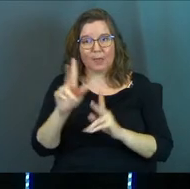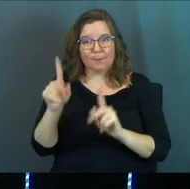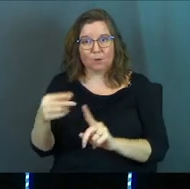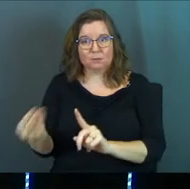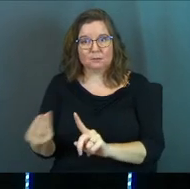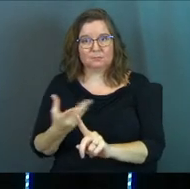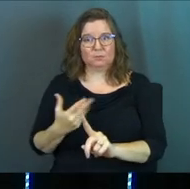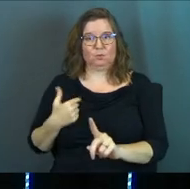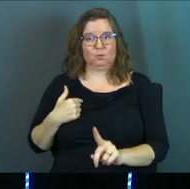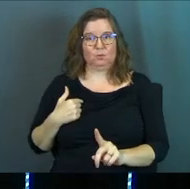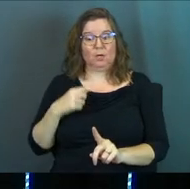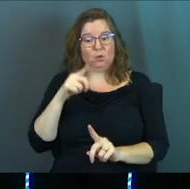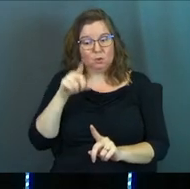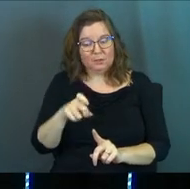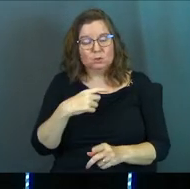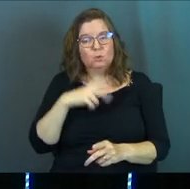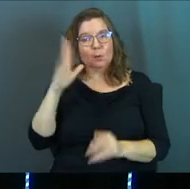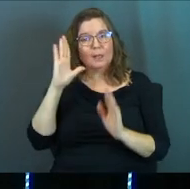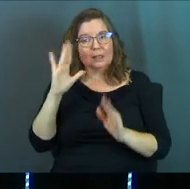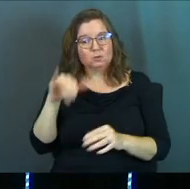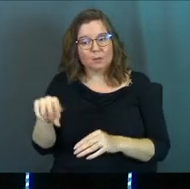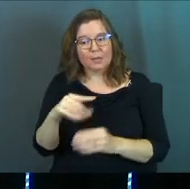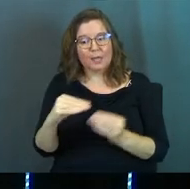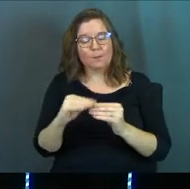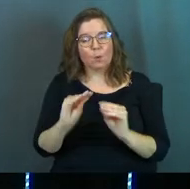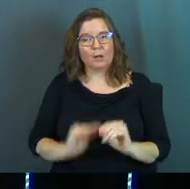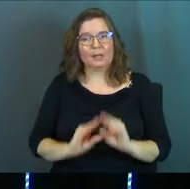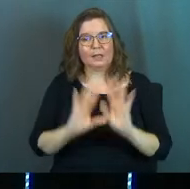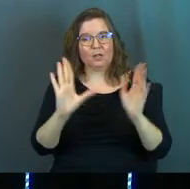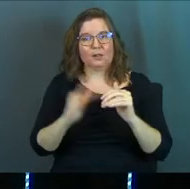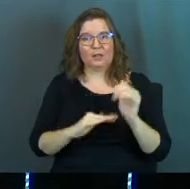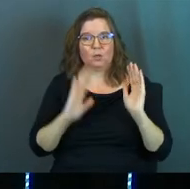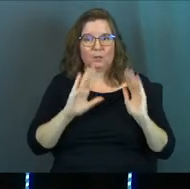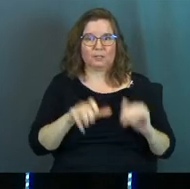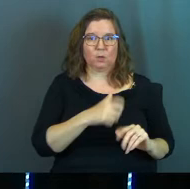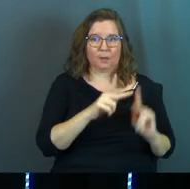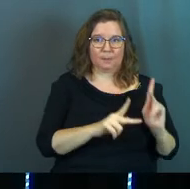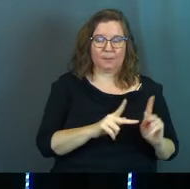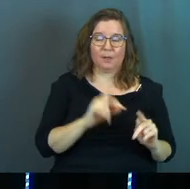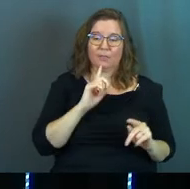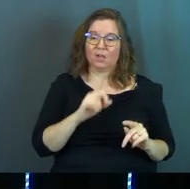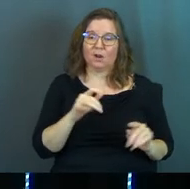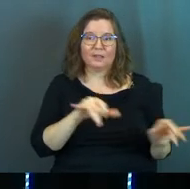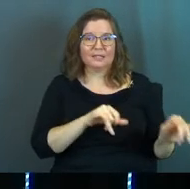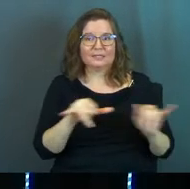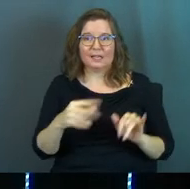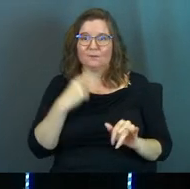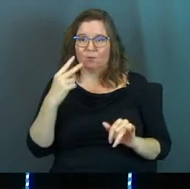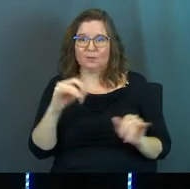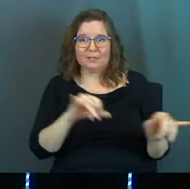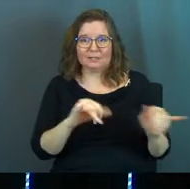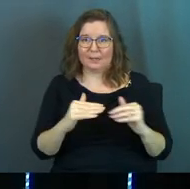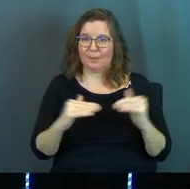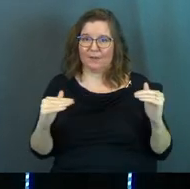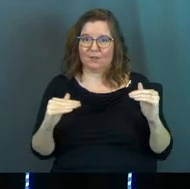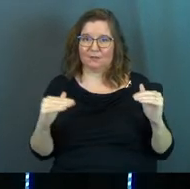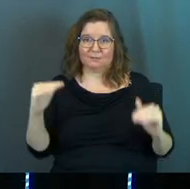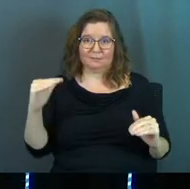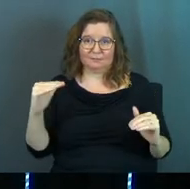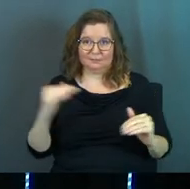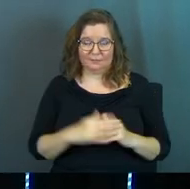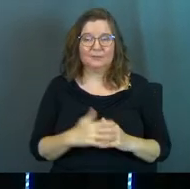that person to you. And you need to listen to them more clearly than you listen to others. They aren't the same voice on the same level.